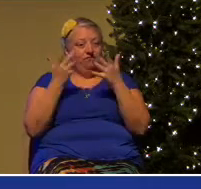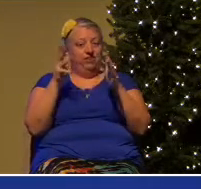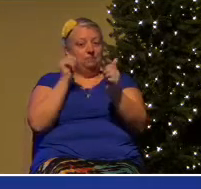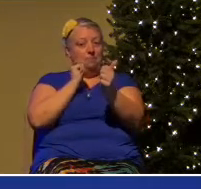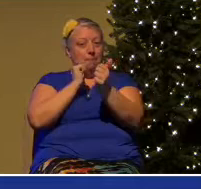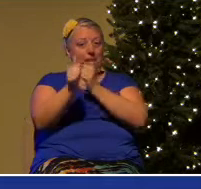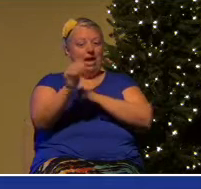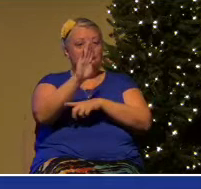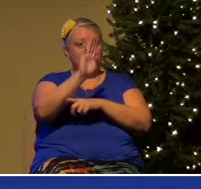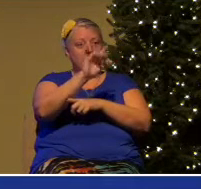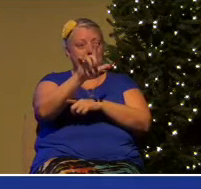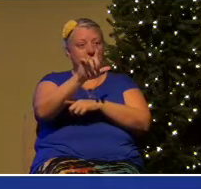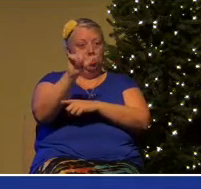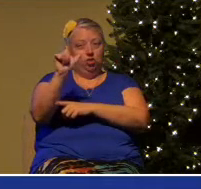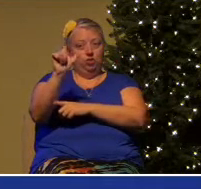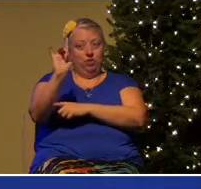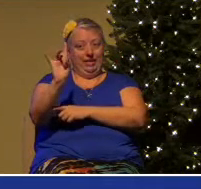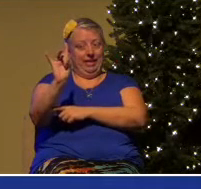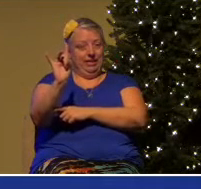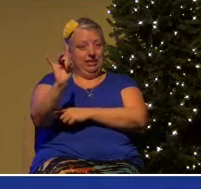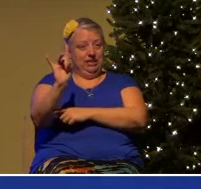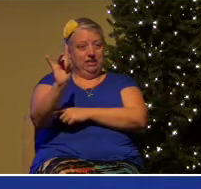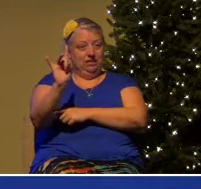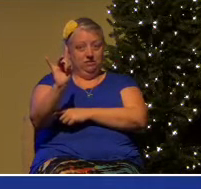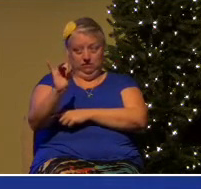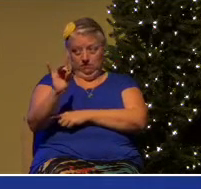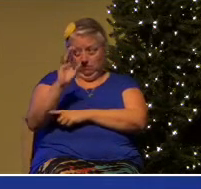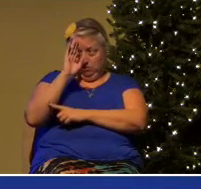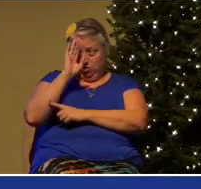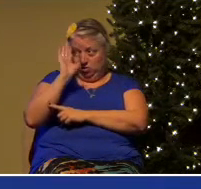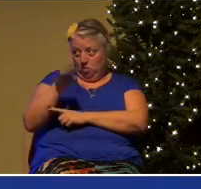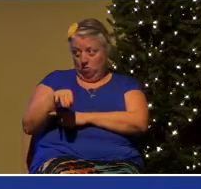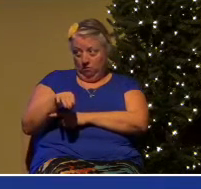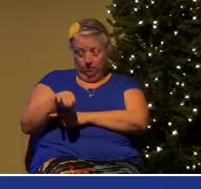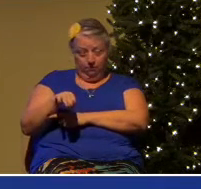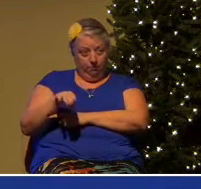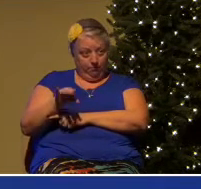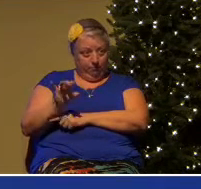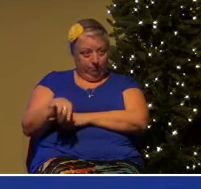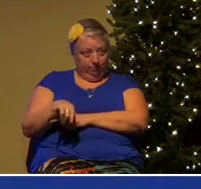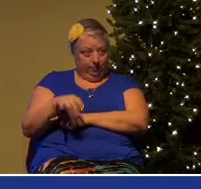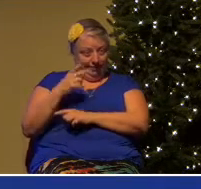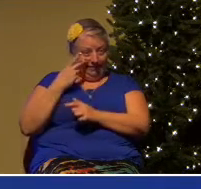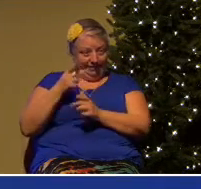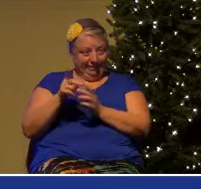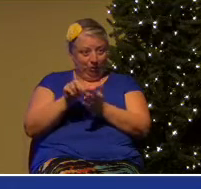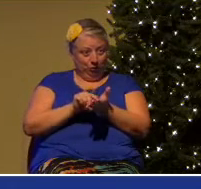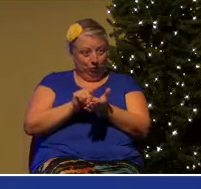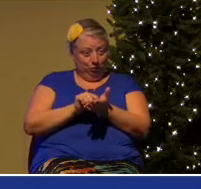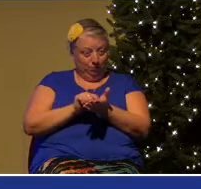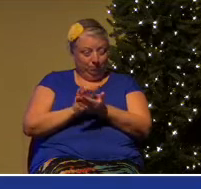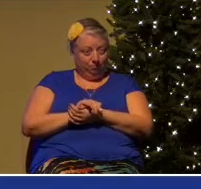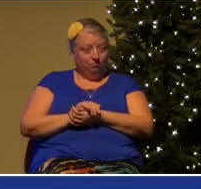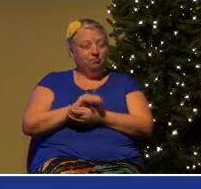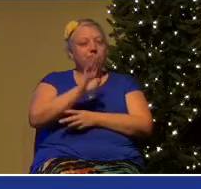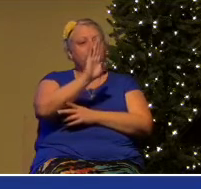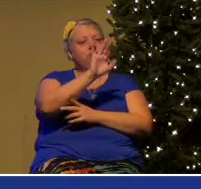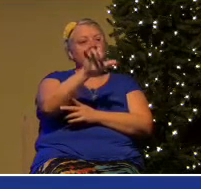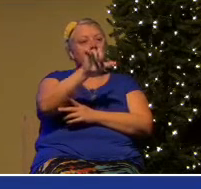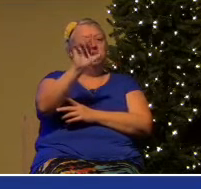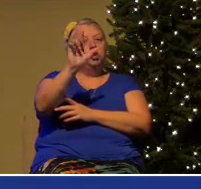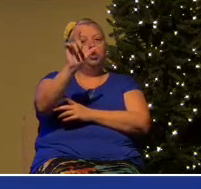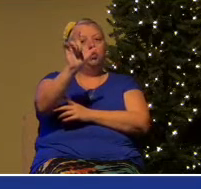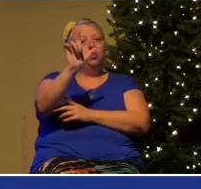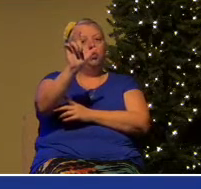Bill 28. Anybody hear about that? Bill 28 is called the Families